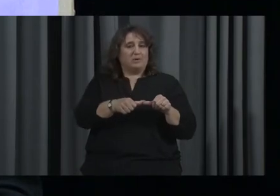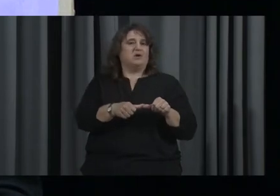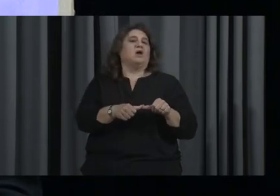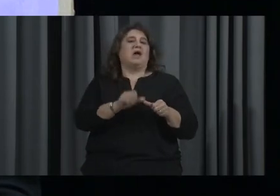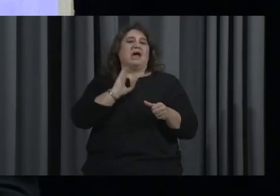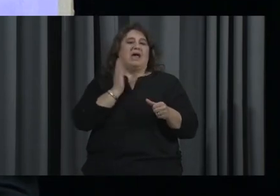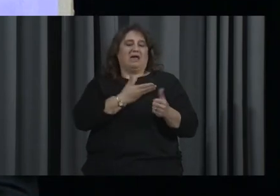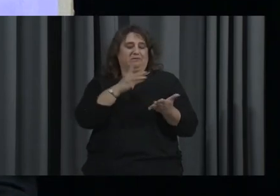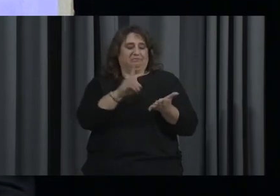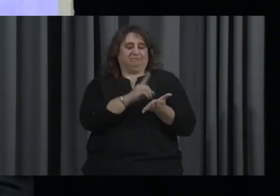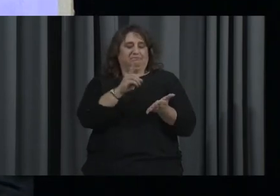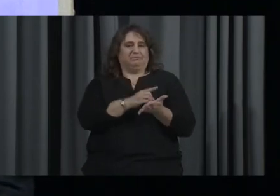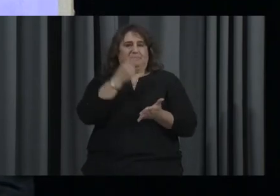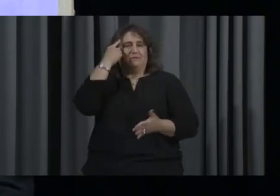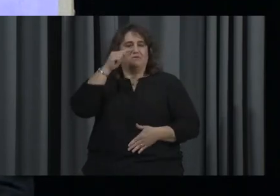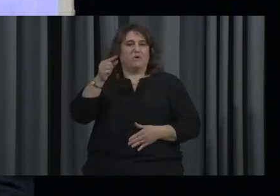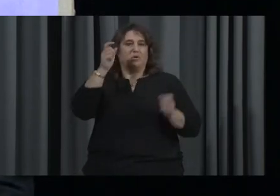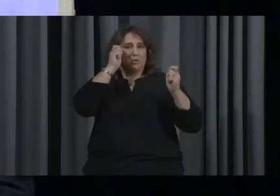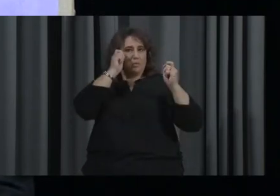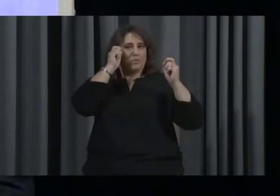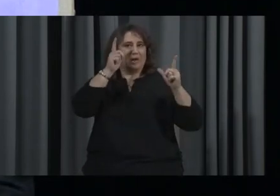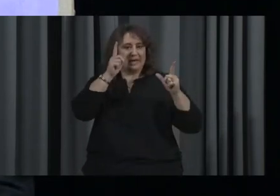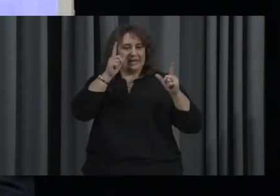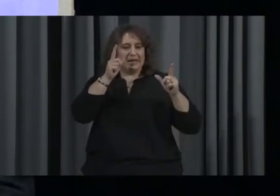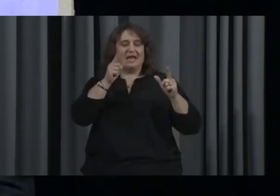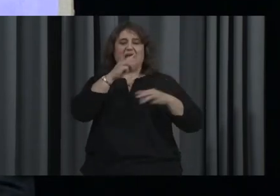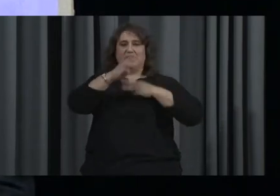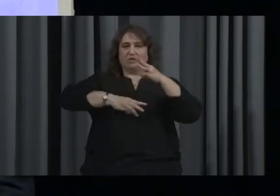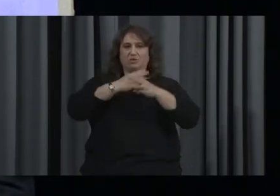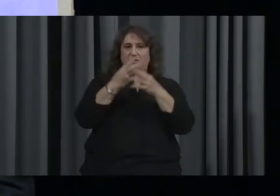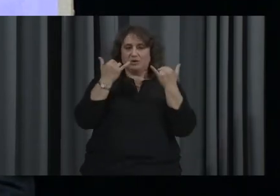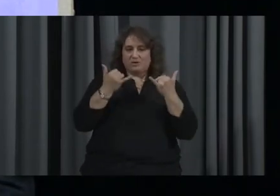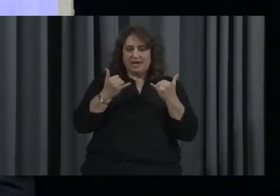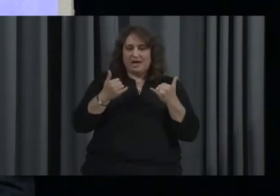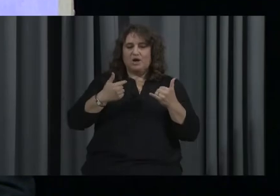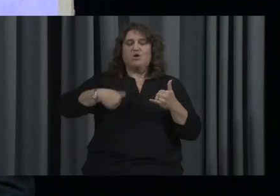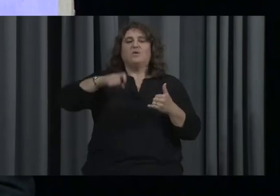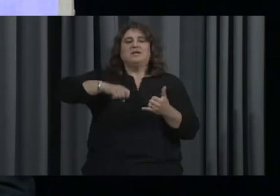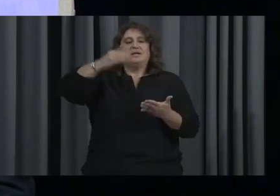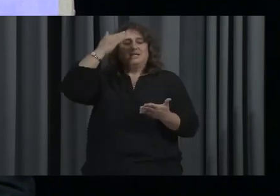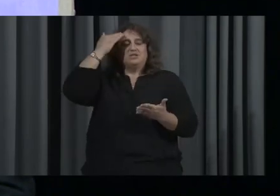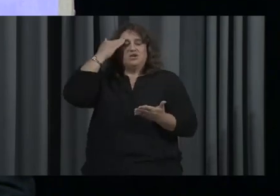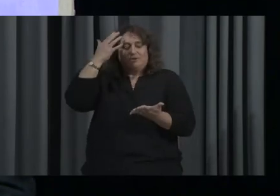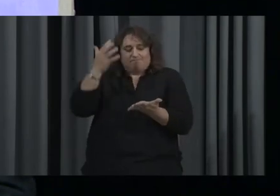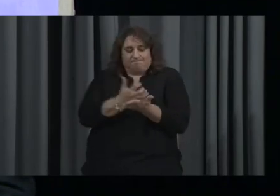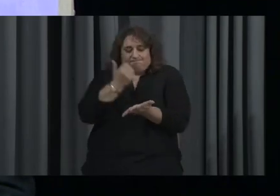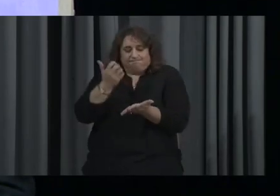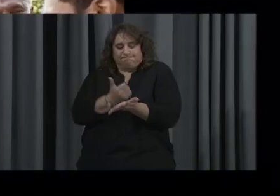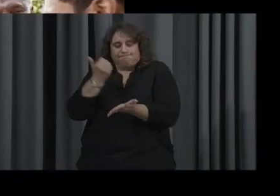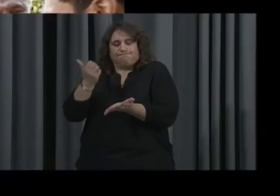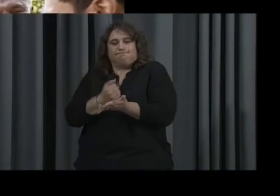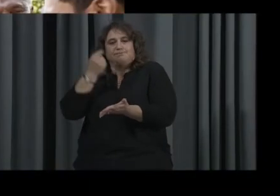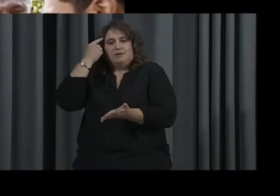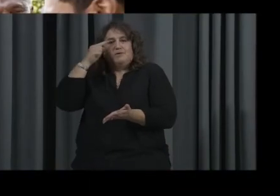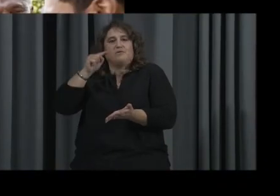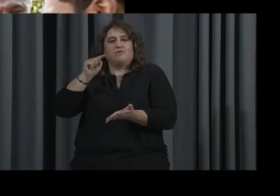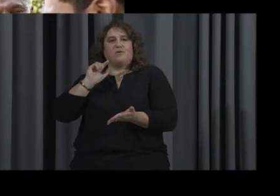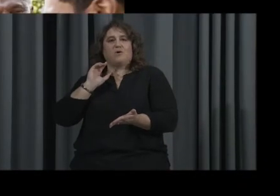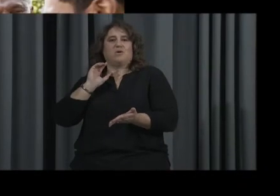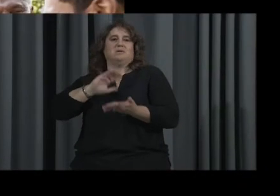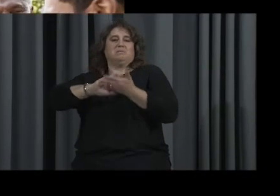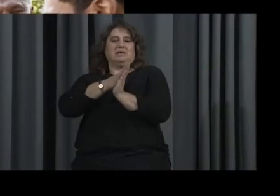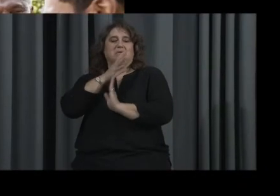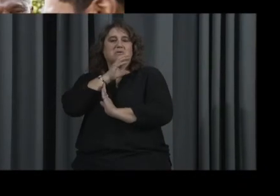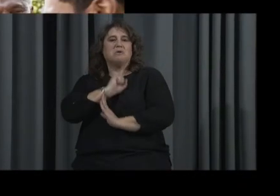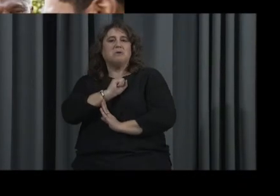millennium, we need to be able to convey all the advantages of being older in our society. In this activity,